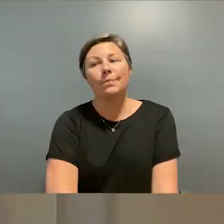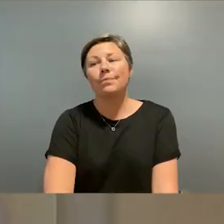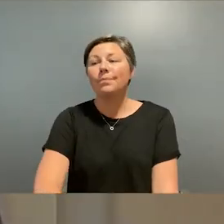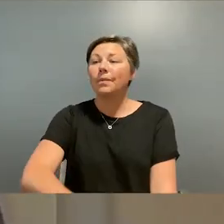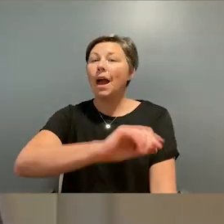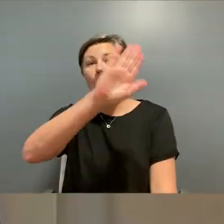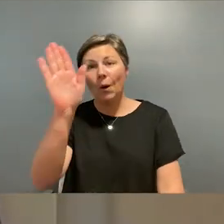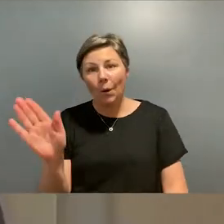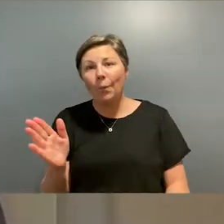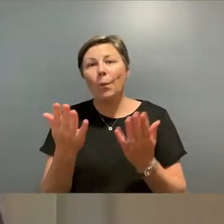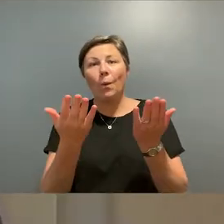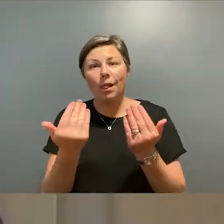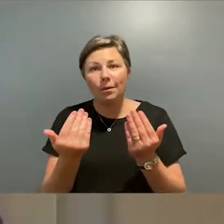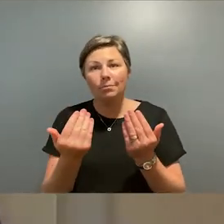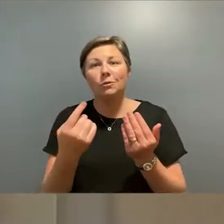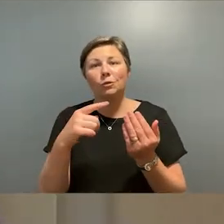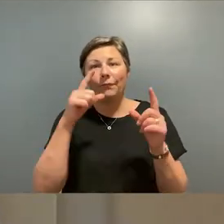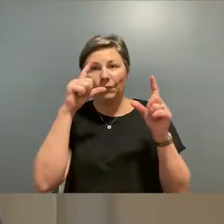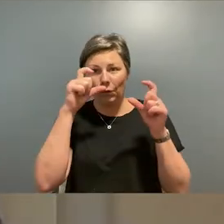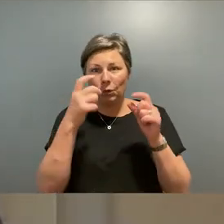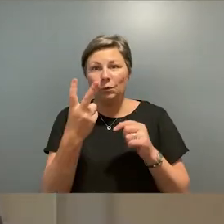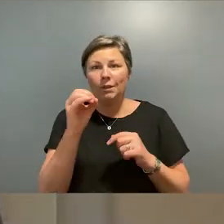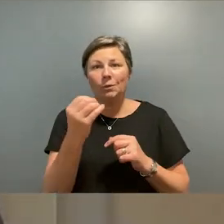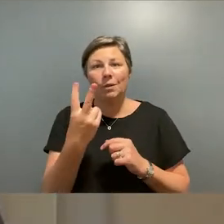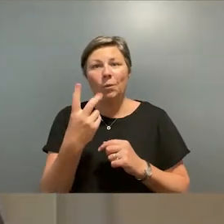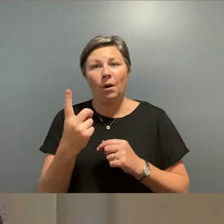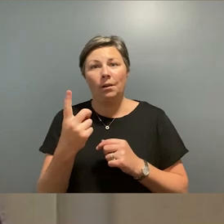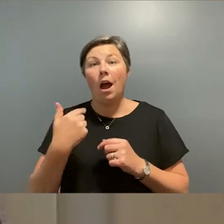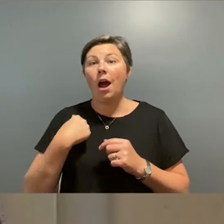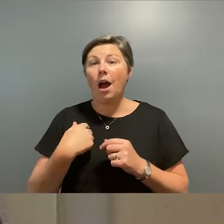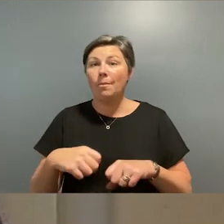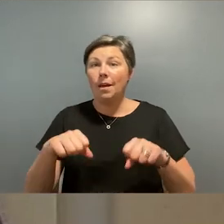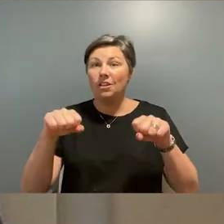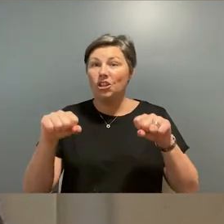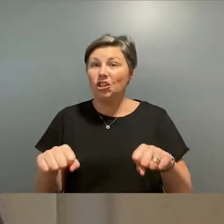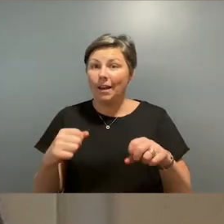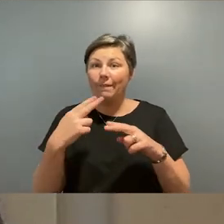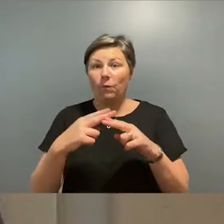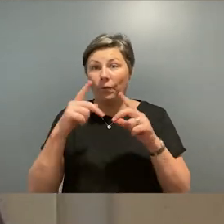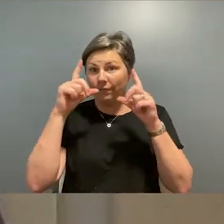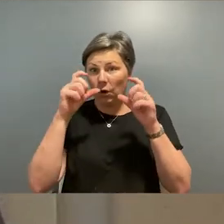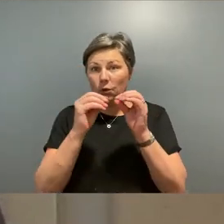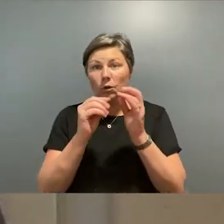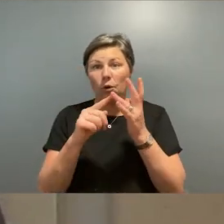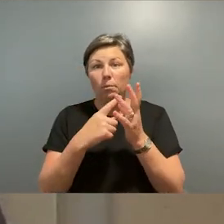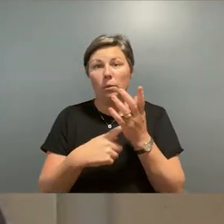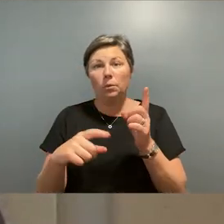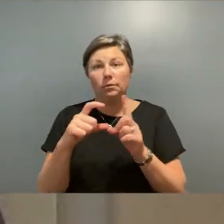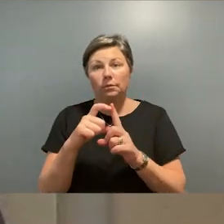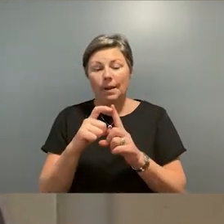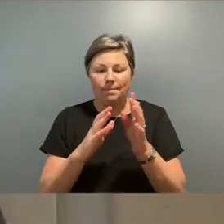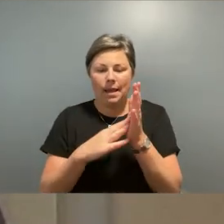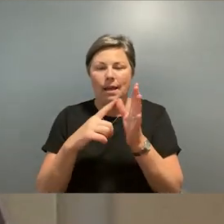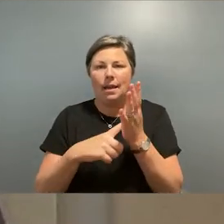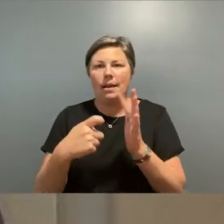Good evening and welcome to PHOTO. I'm Mark Henry and I'm the Chair of the PHOTO Board. Can I